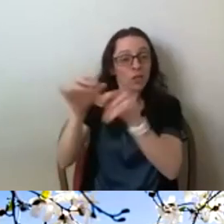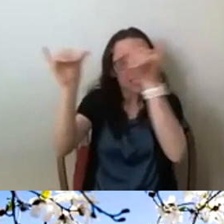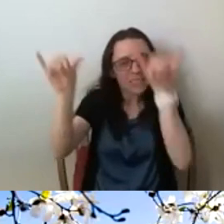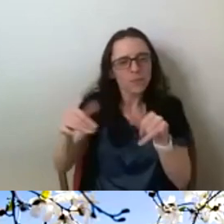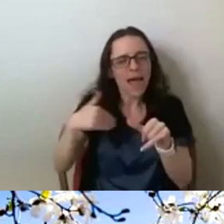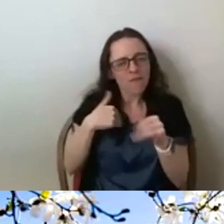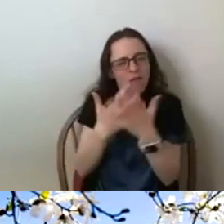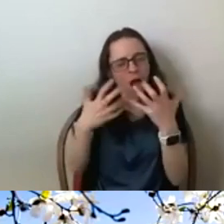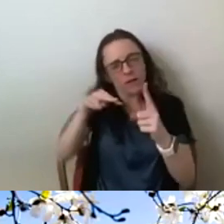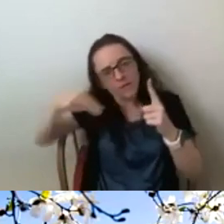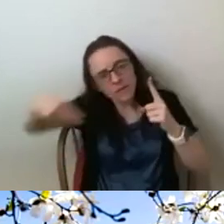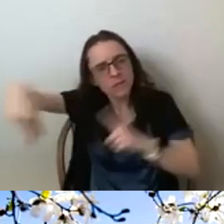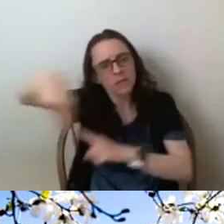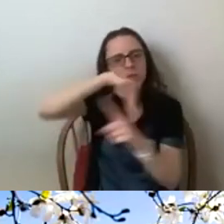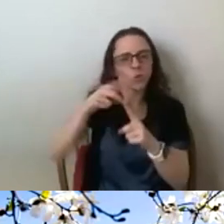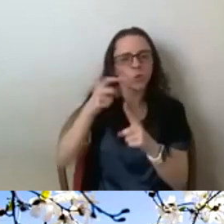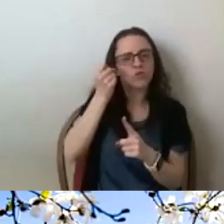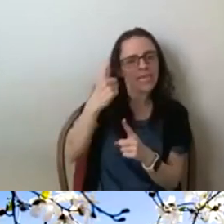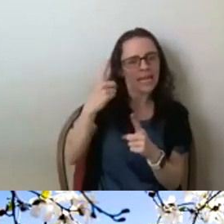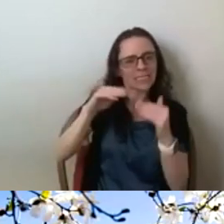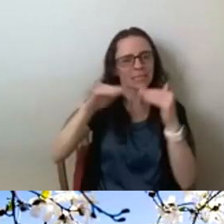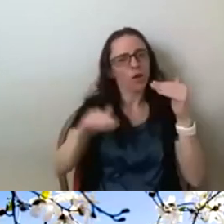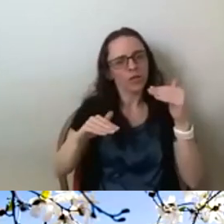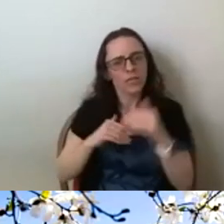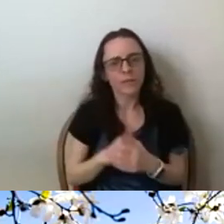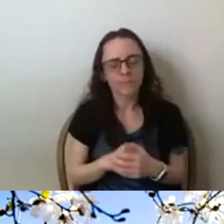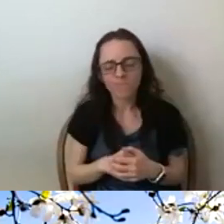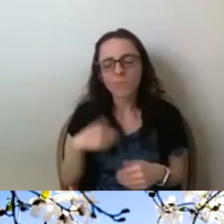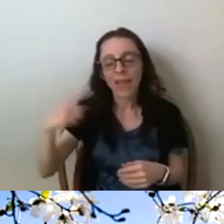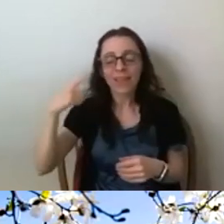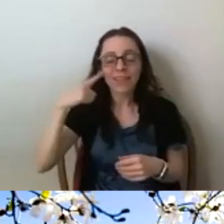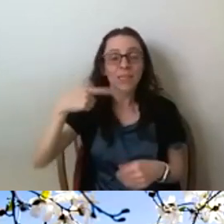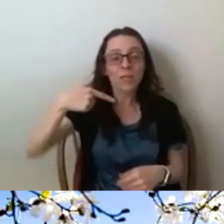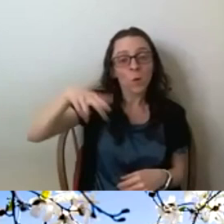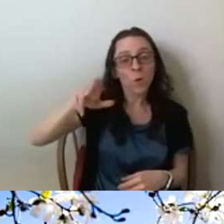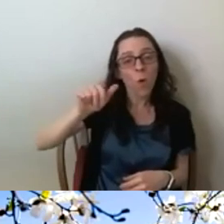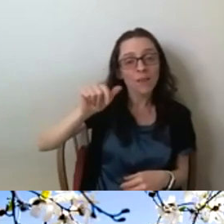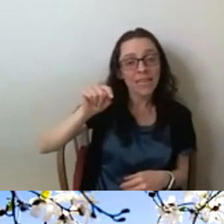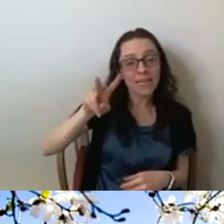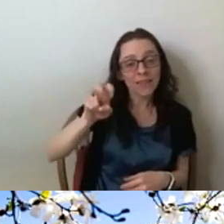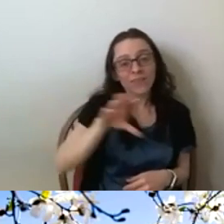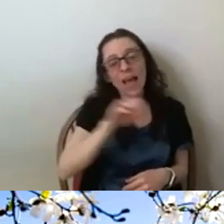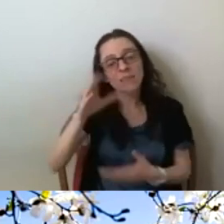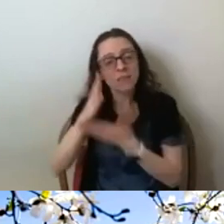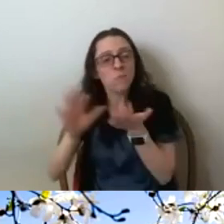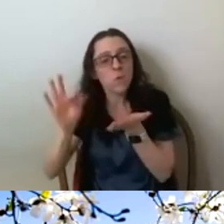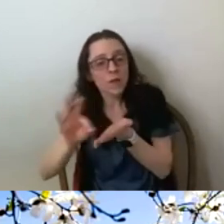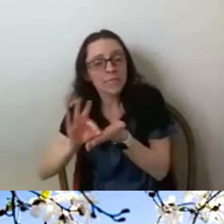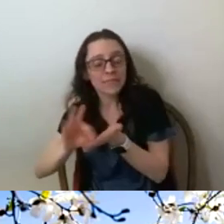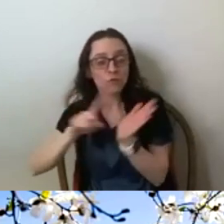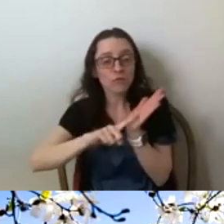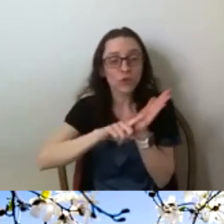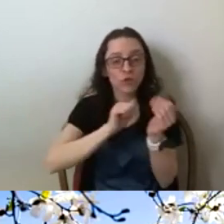And I think the qualitative research methods and, and also some quantitative that I have done are like the most